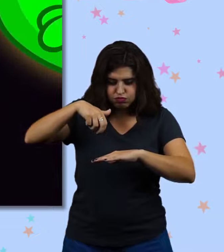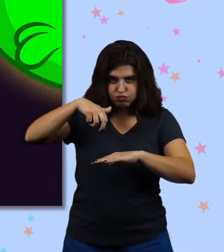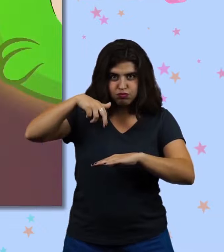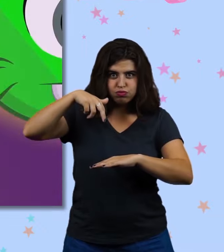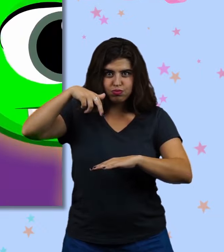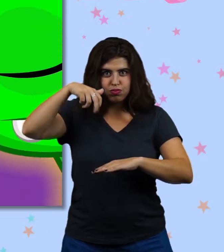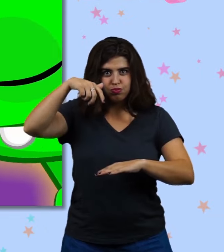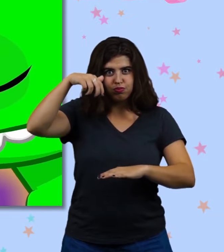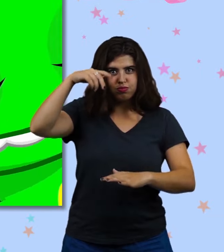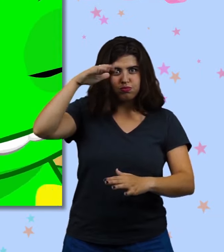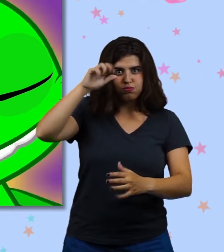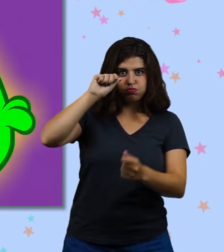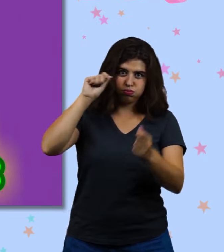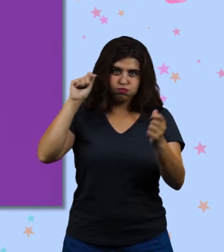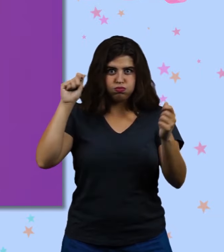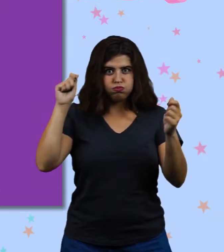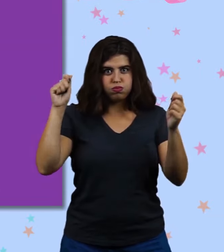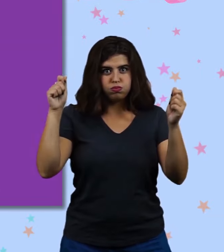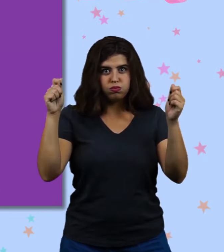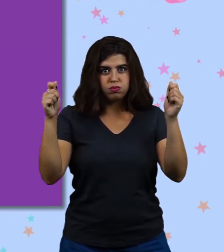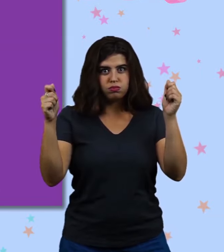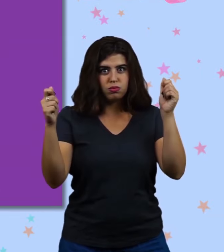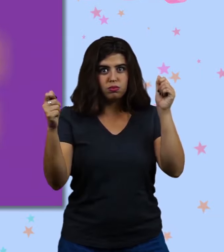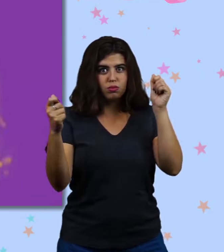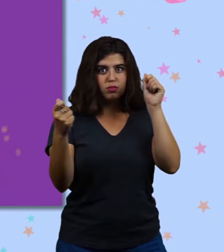Come on, Phoebe. I'm sure